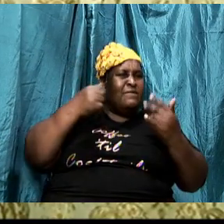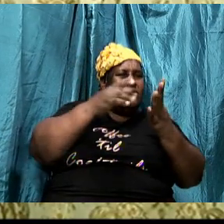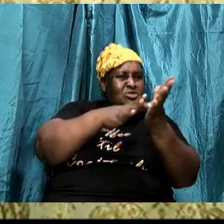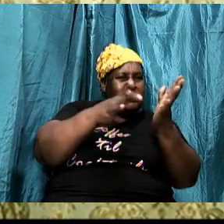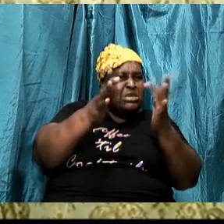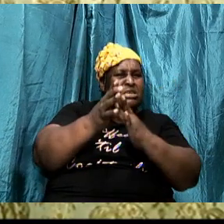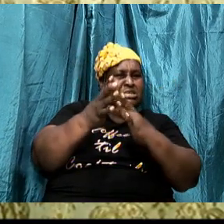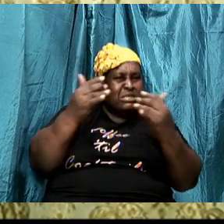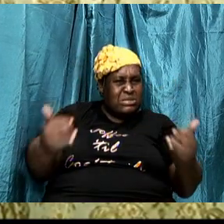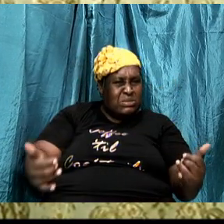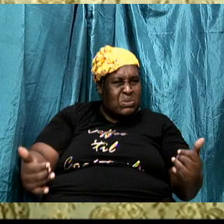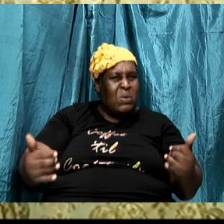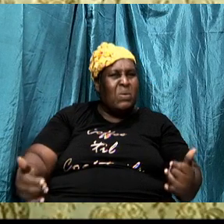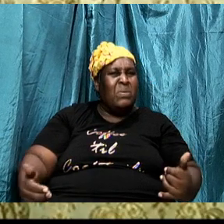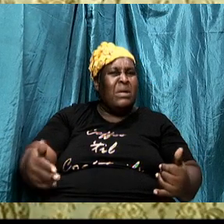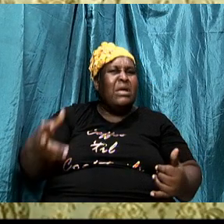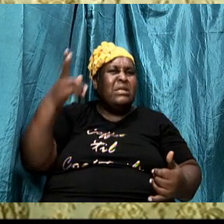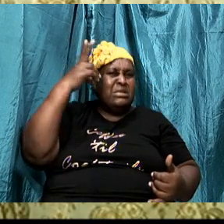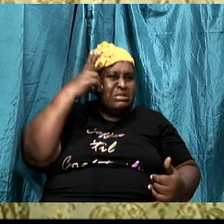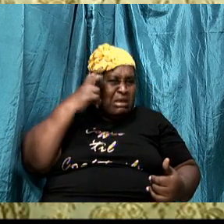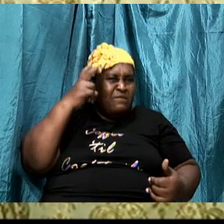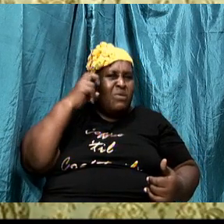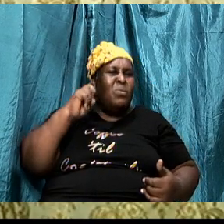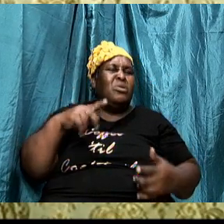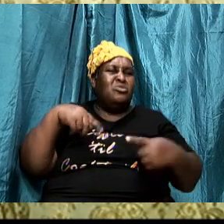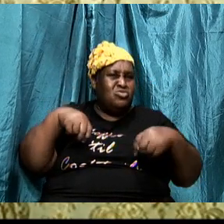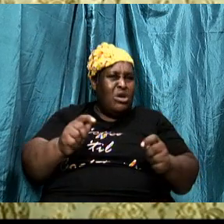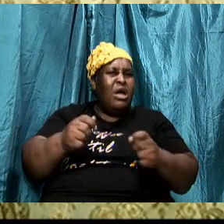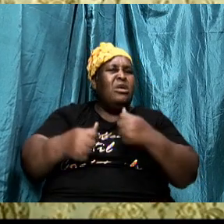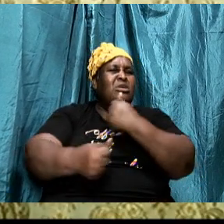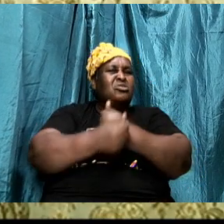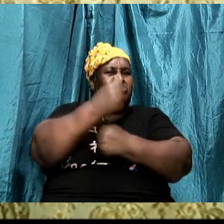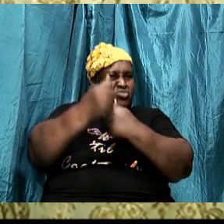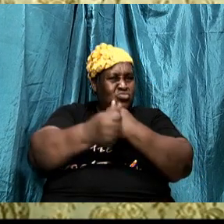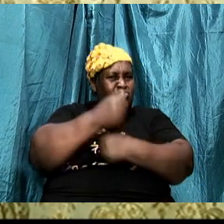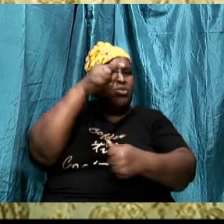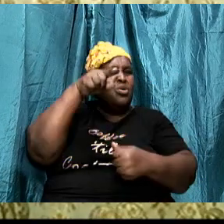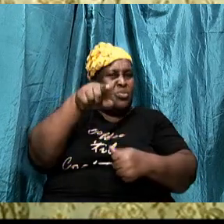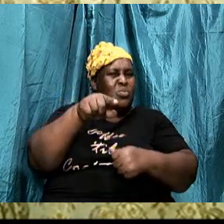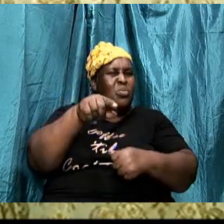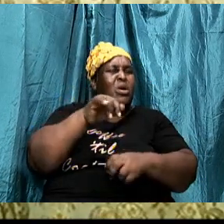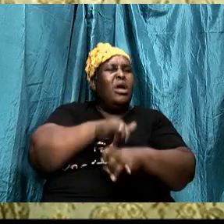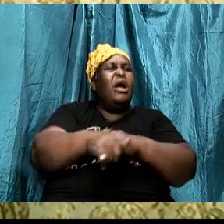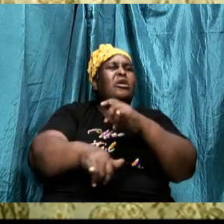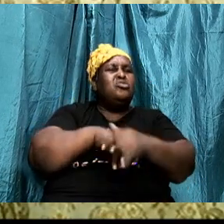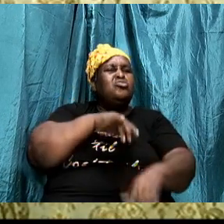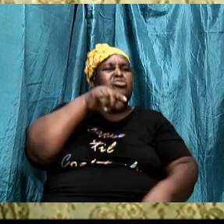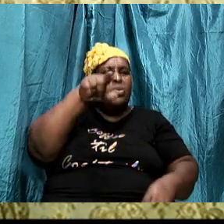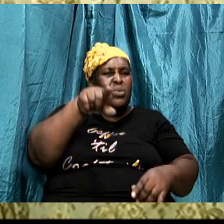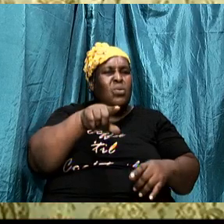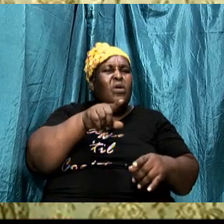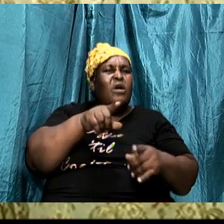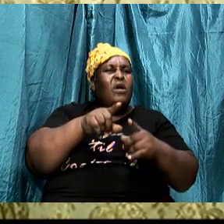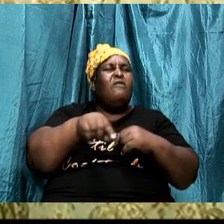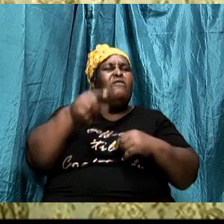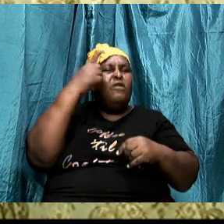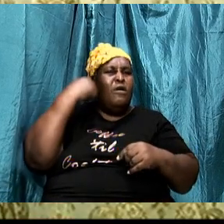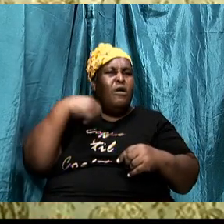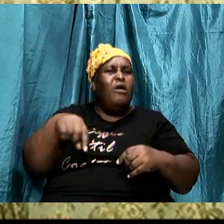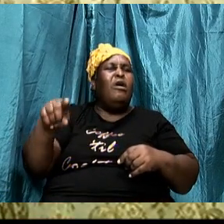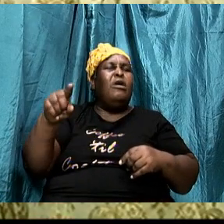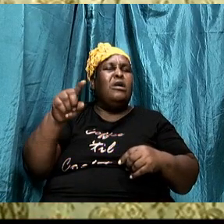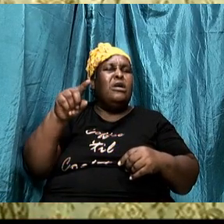the enemy is on that side anything that is anti my belief anything that is anti truth